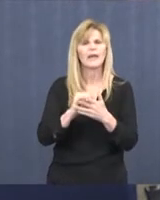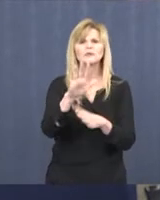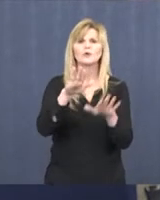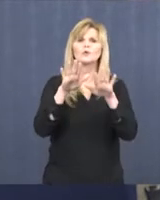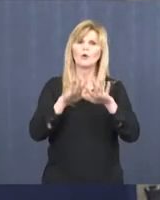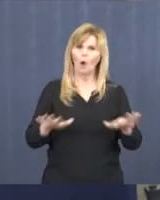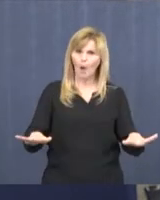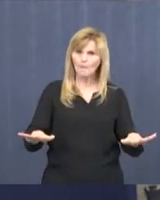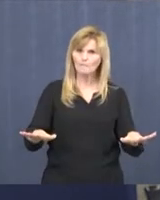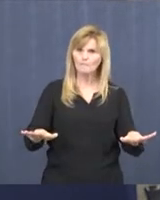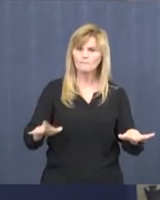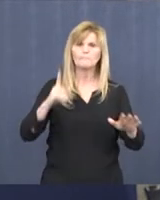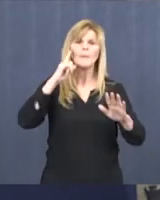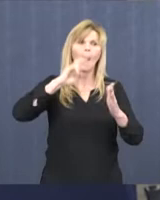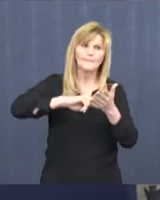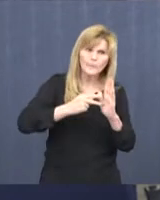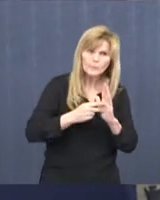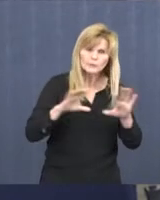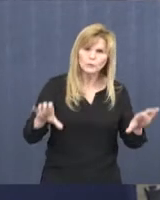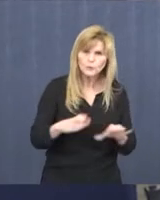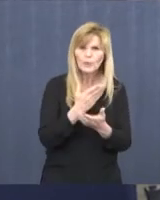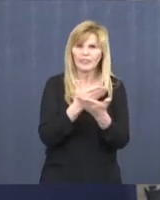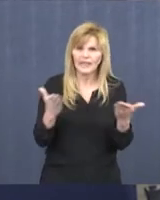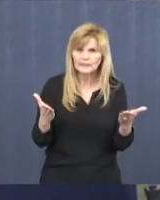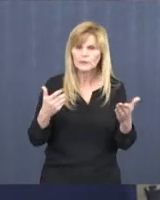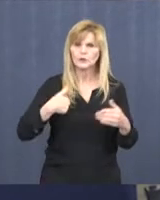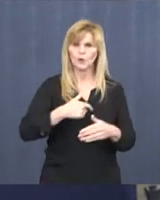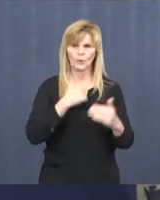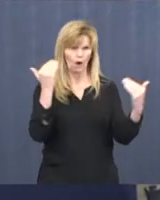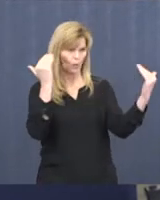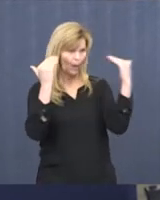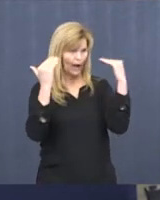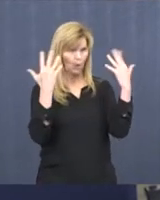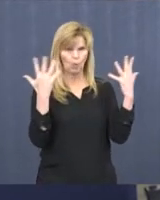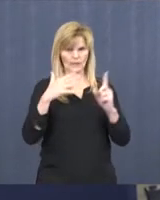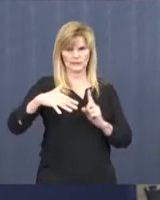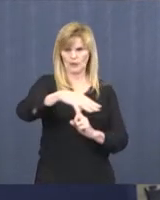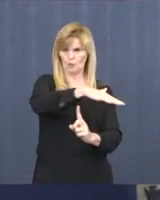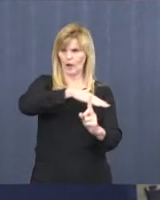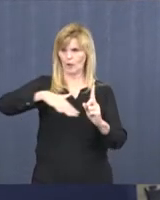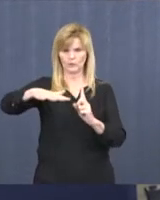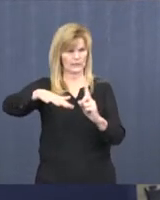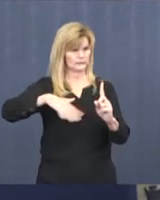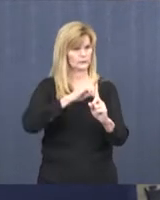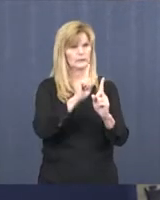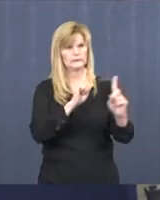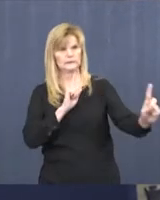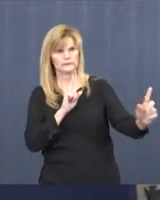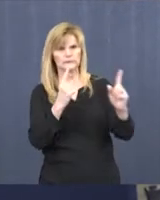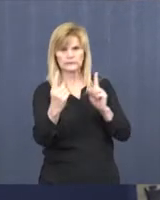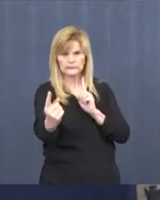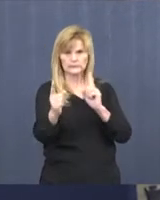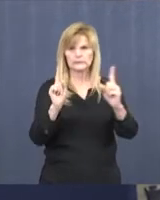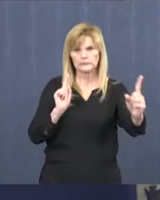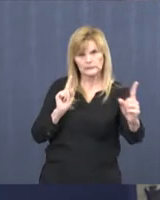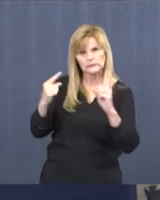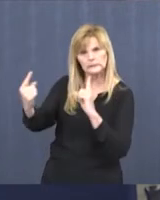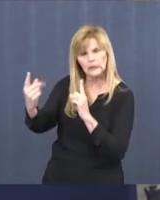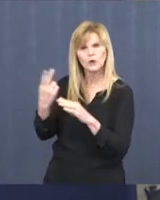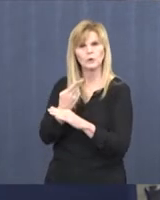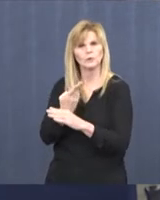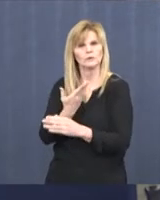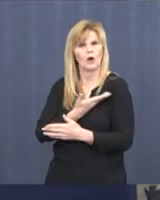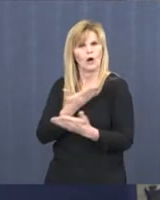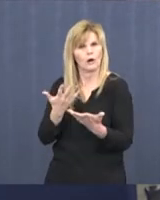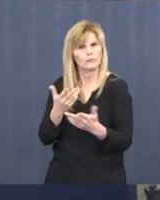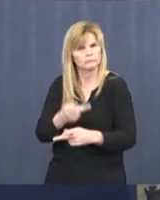deliberate in our actions so that we are very aware of our surroundings and that we can apply those principles. You know, when